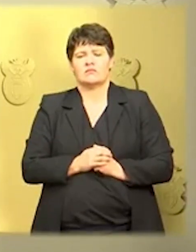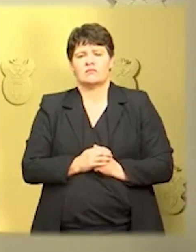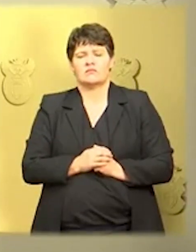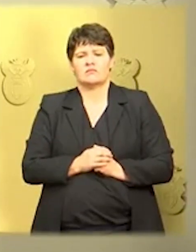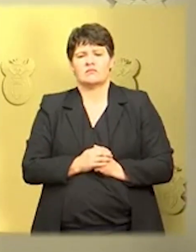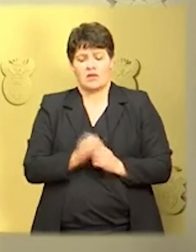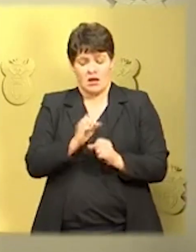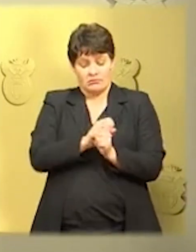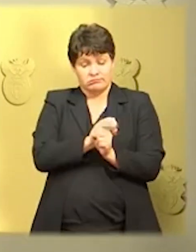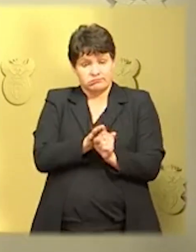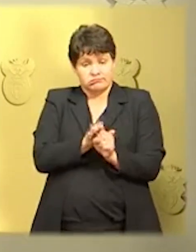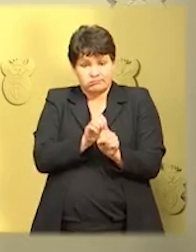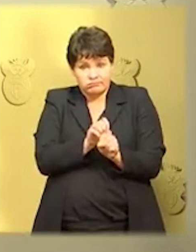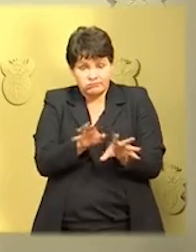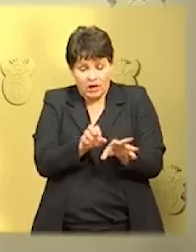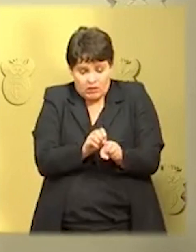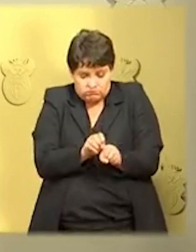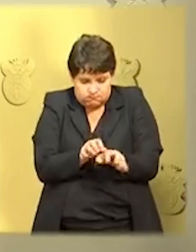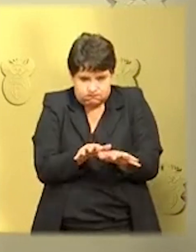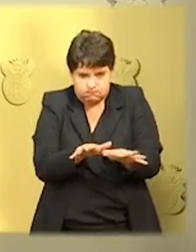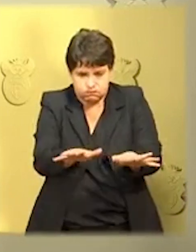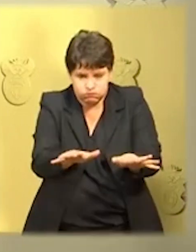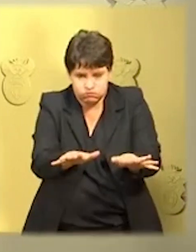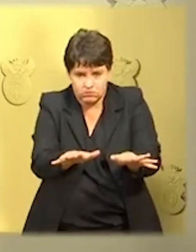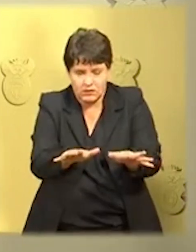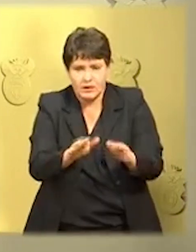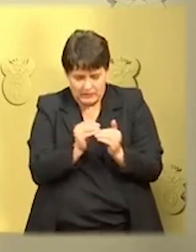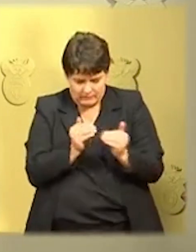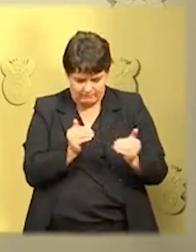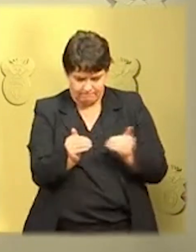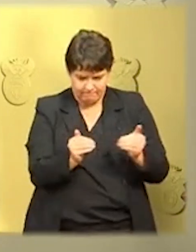contain the spread of the virus to save lives.